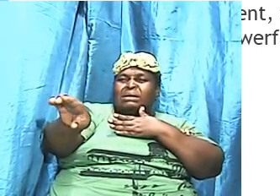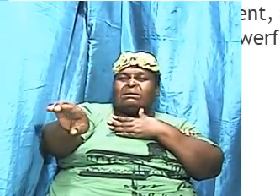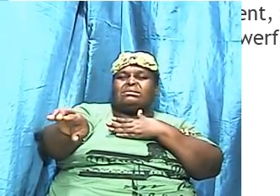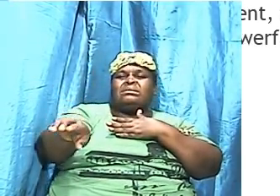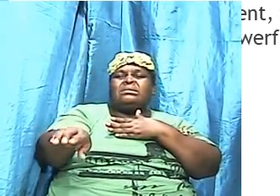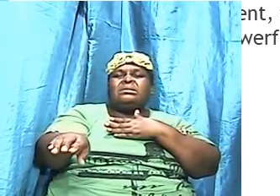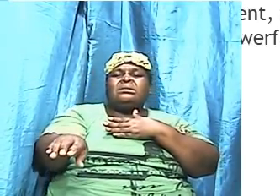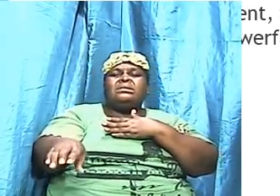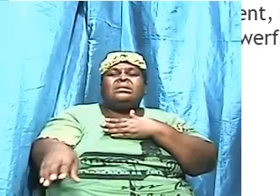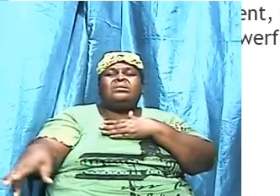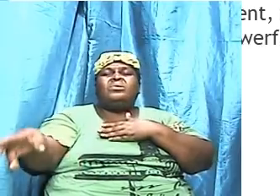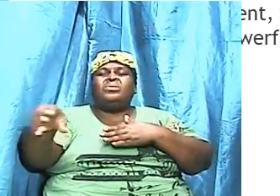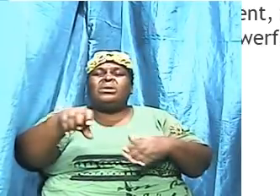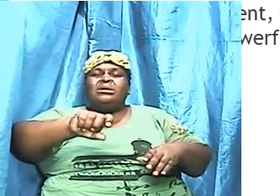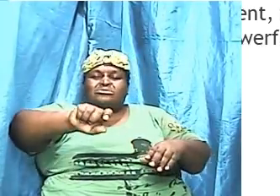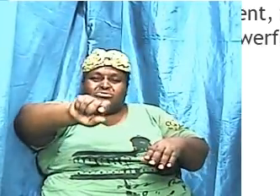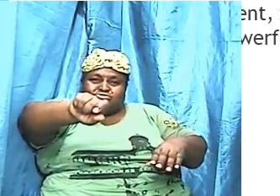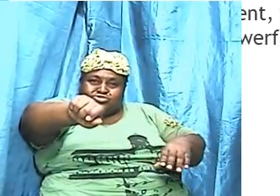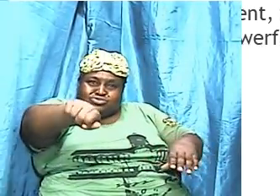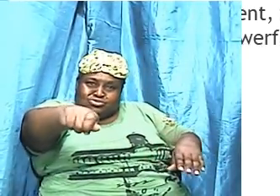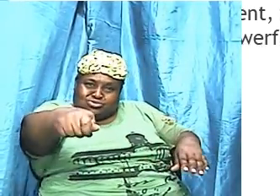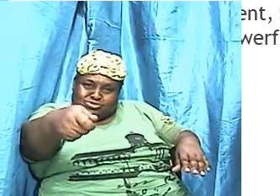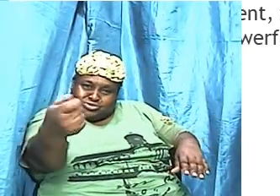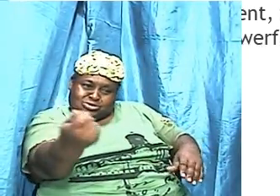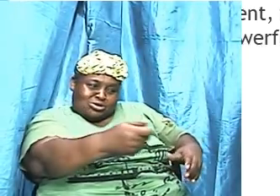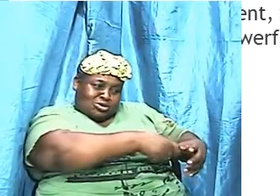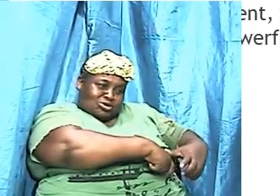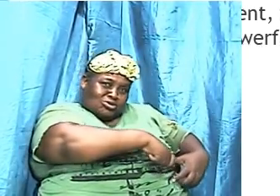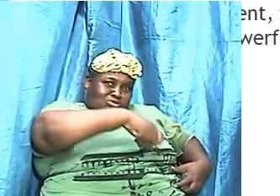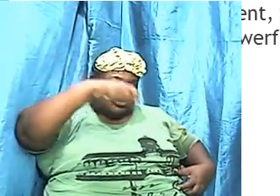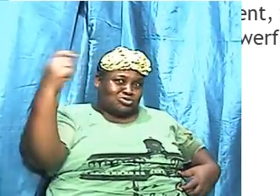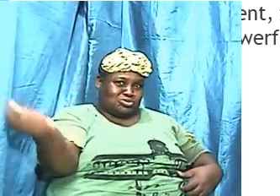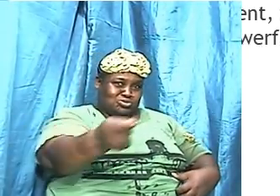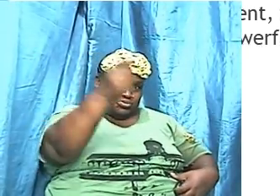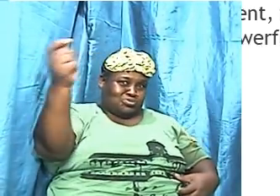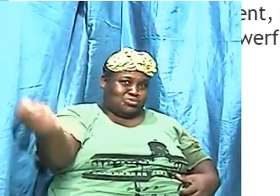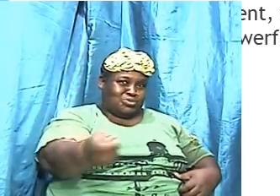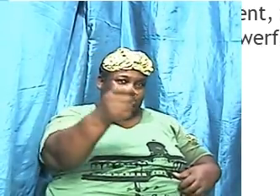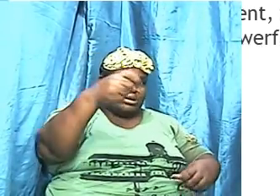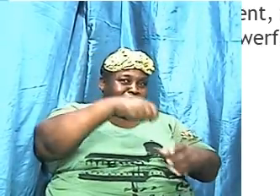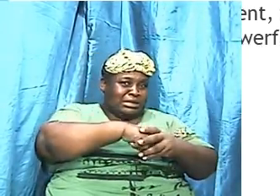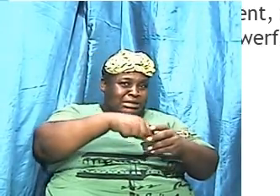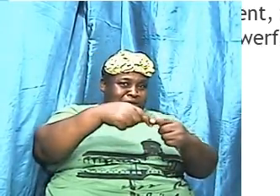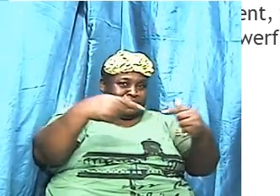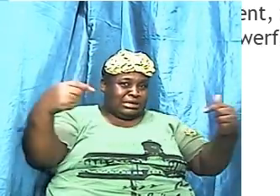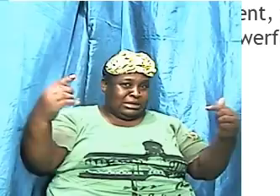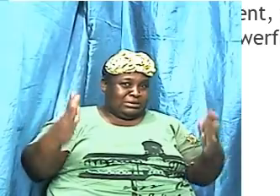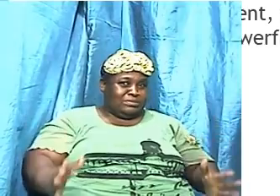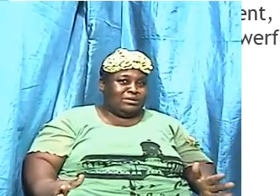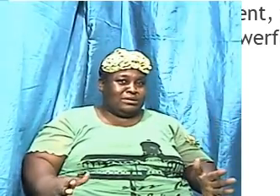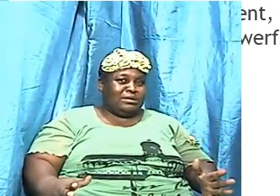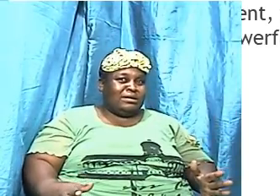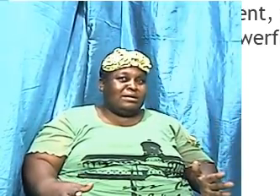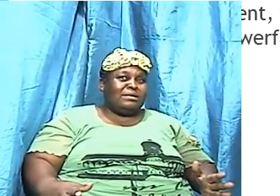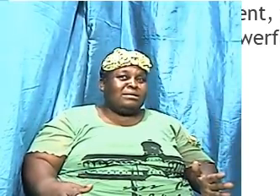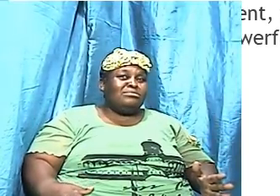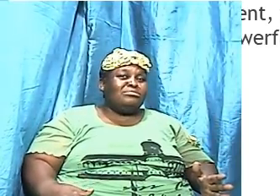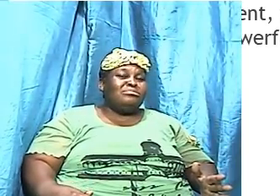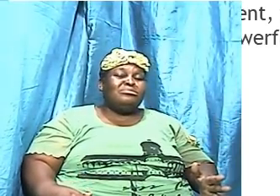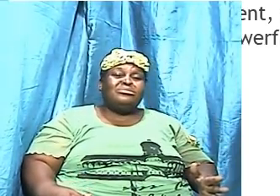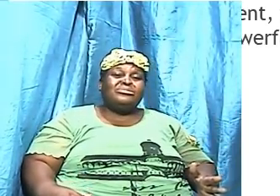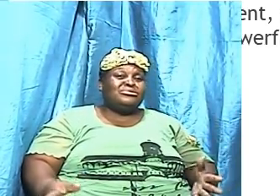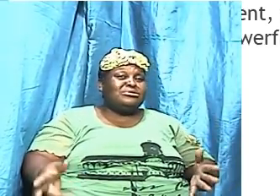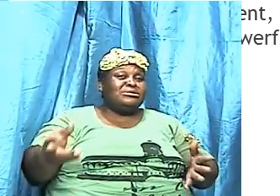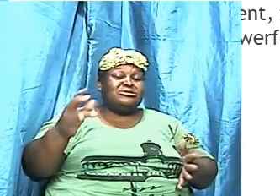turning the sword in the enemy, it sounds a way, but in this, apply to the spiritual warfare that you and I